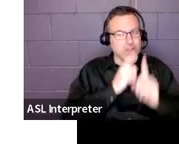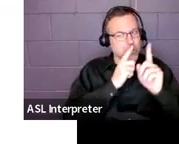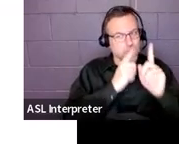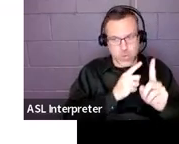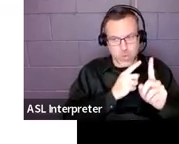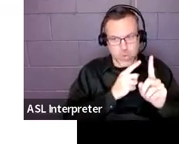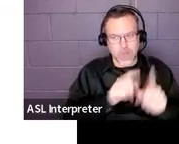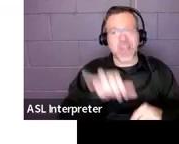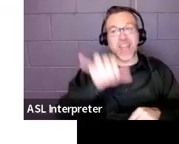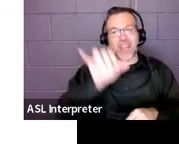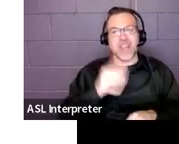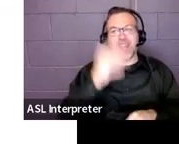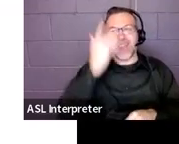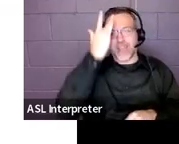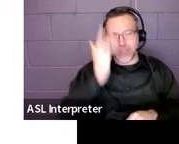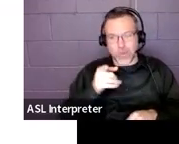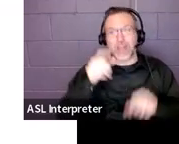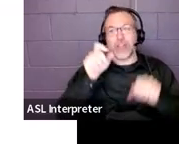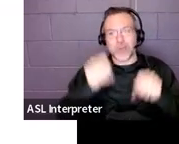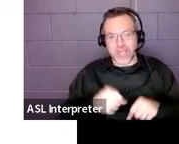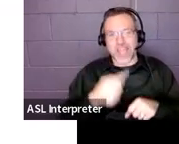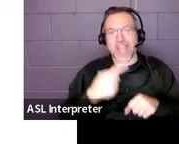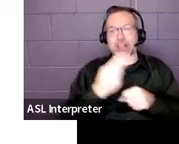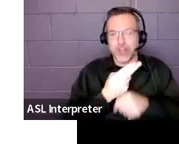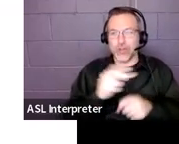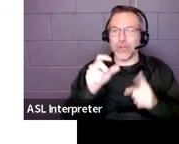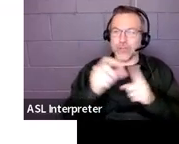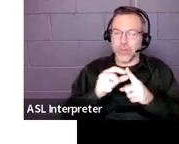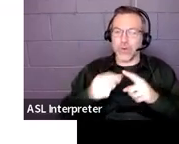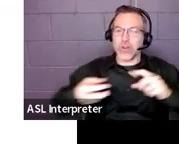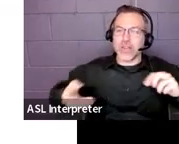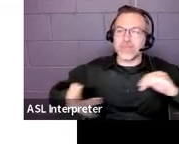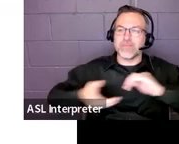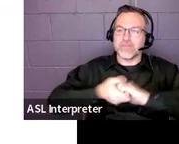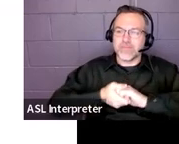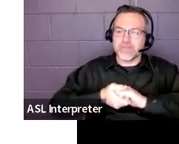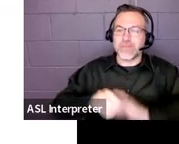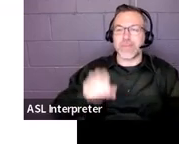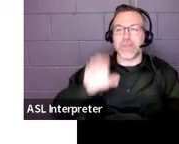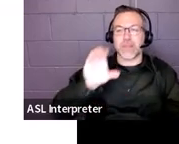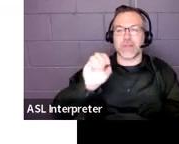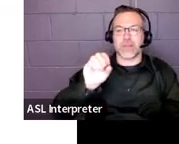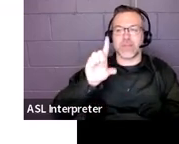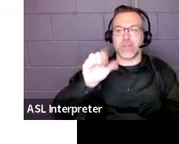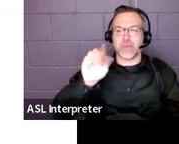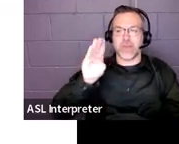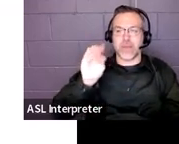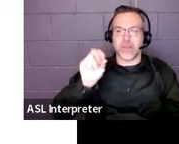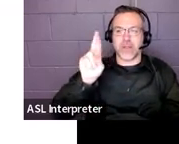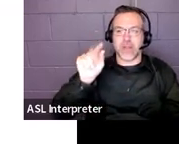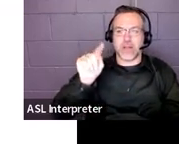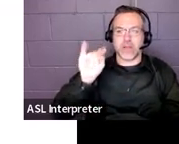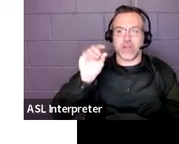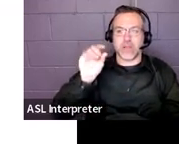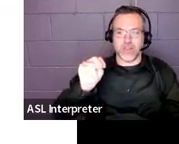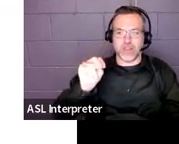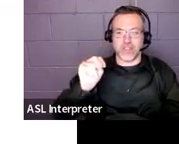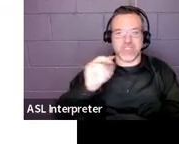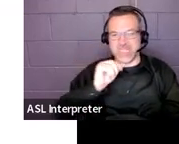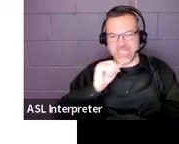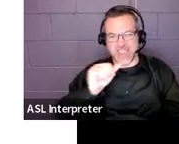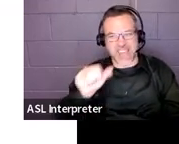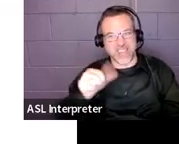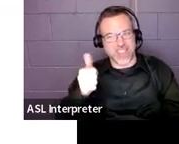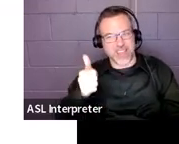collaboration, not the other C word, in Section 6 as a supplementary service for that child because it's just the